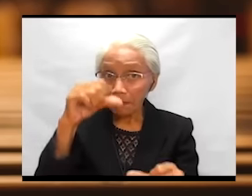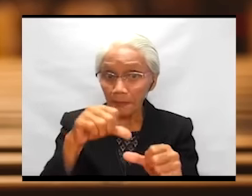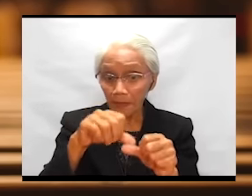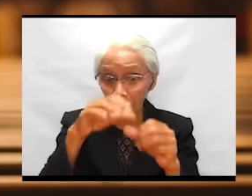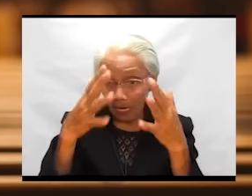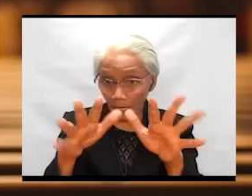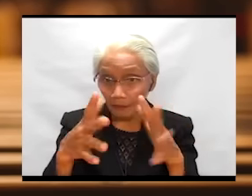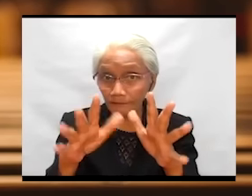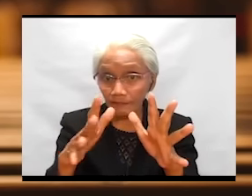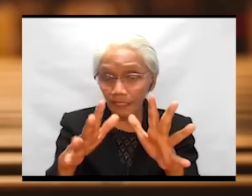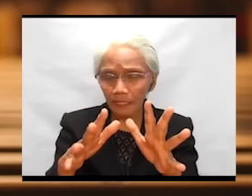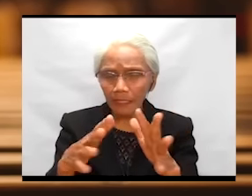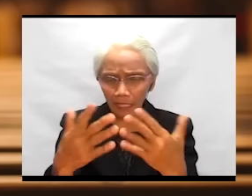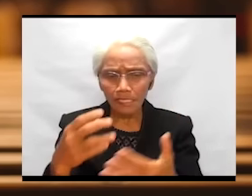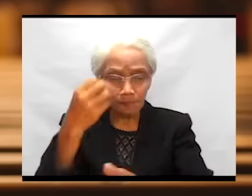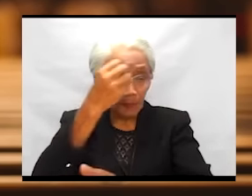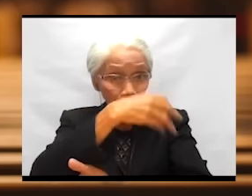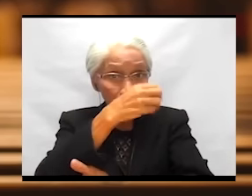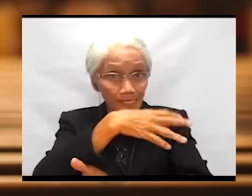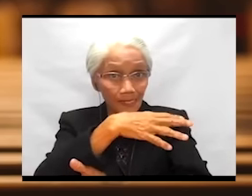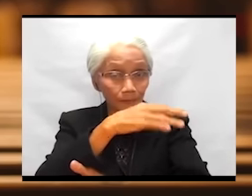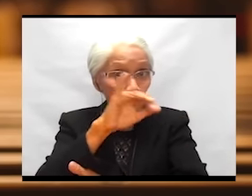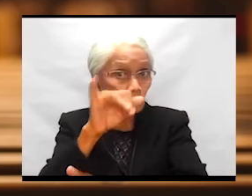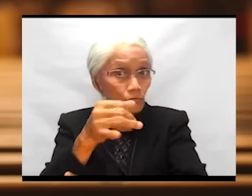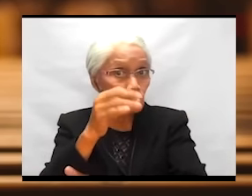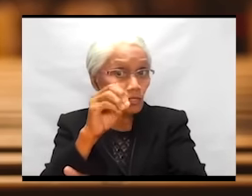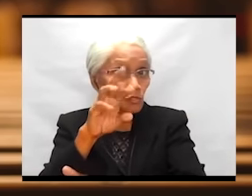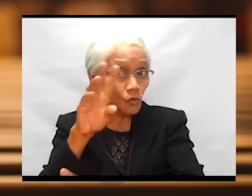after his baptism in the Jordan,